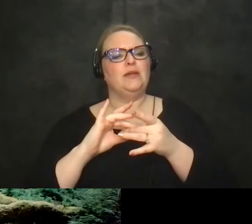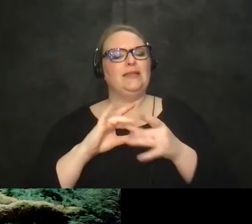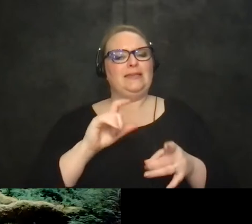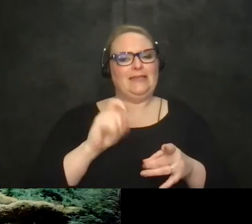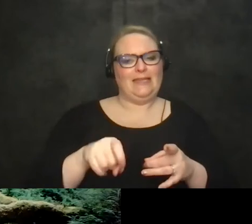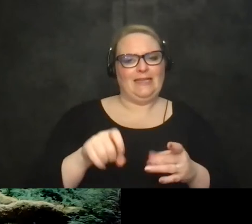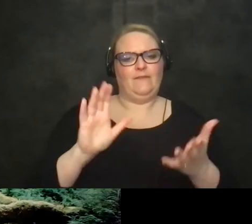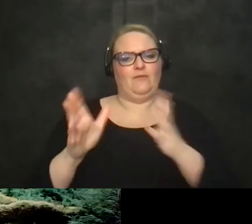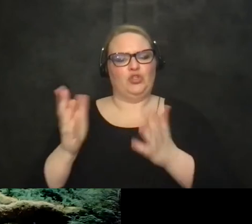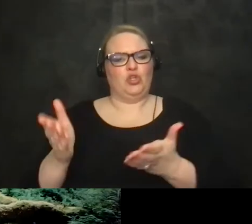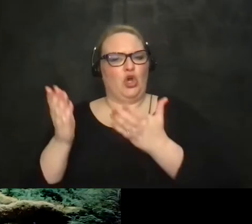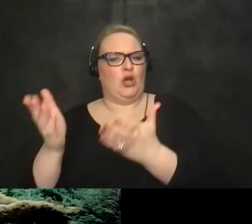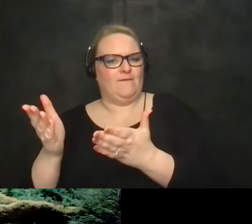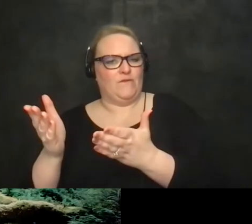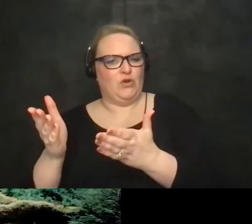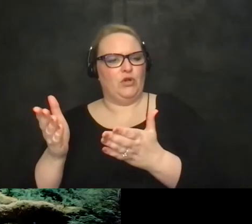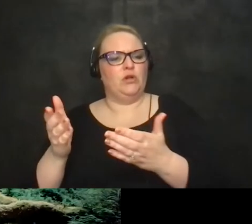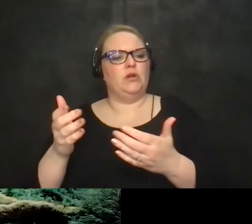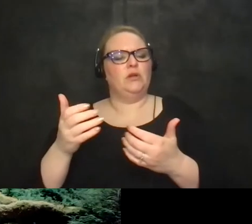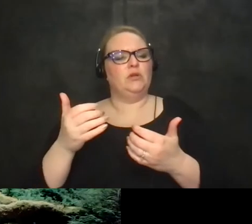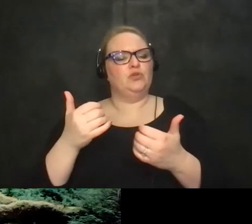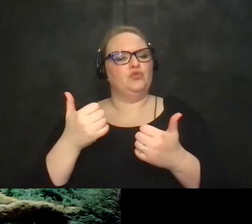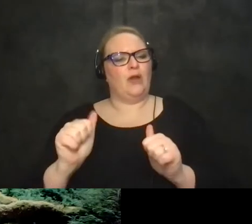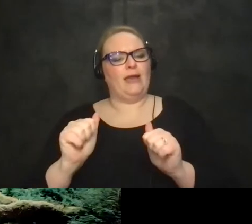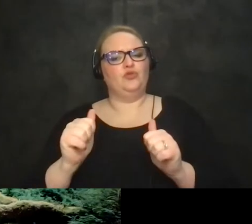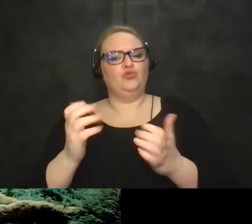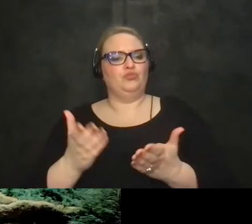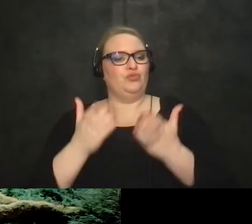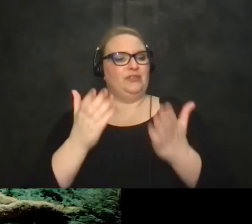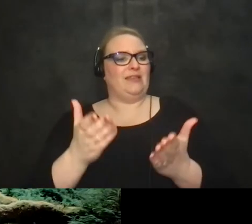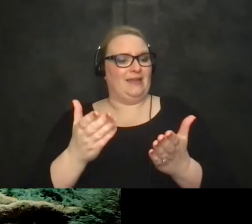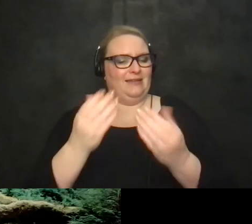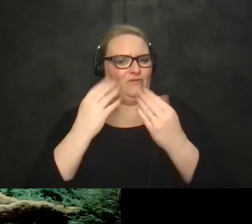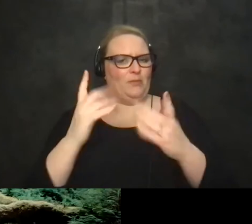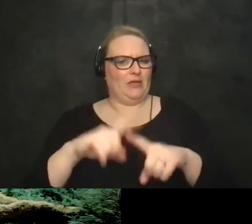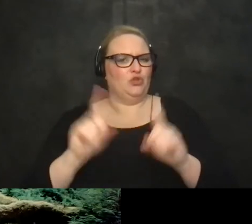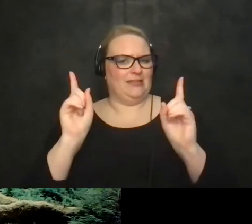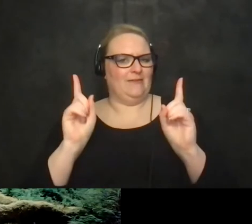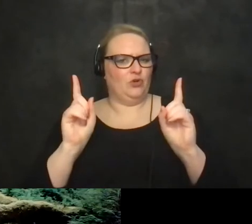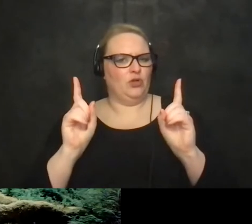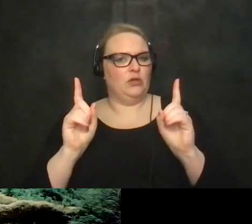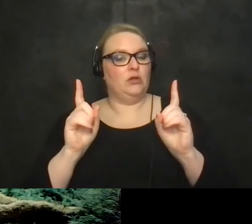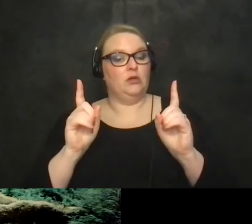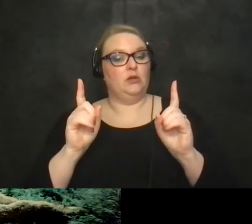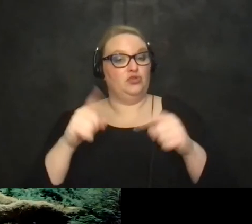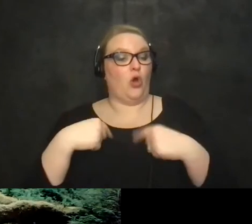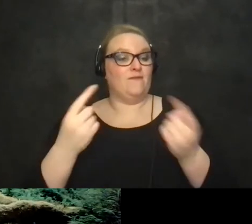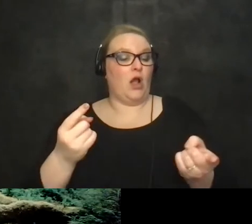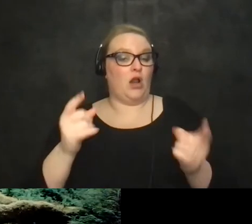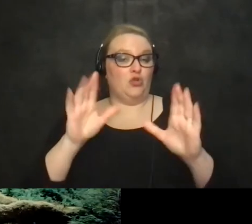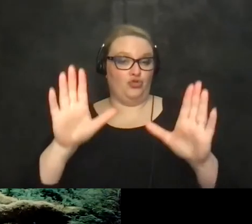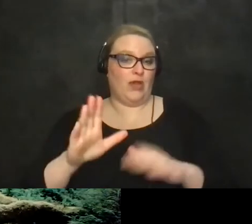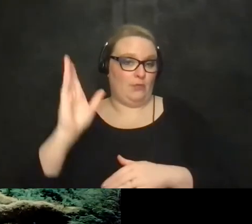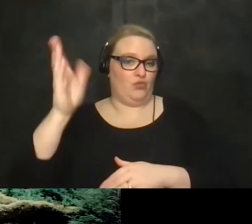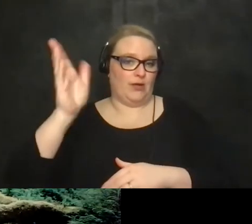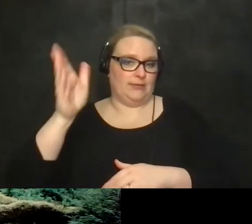kind of reorganizing or presenting information differently and there's been some great presentations about that but i would say